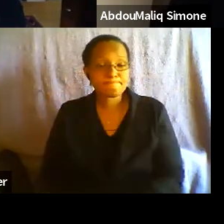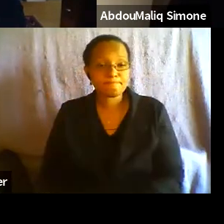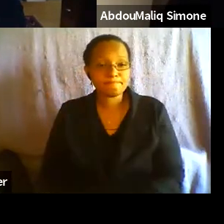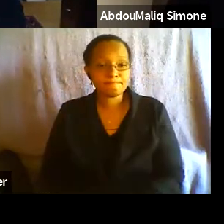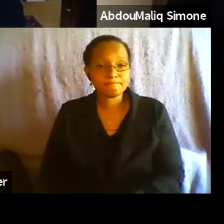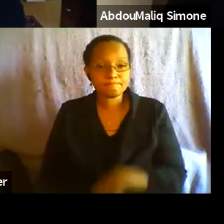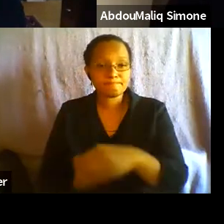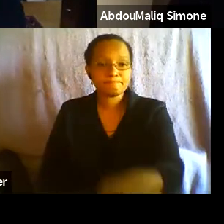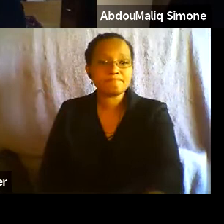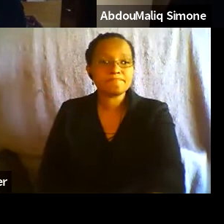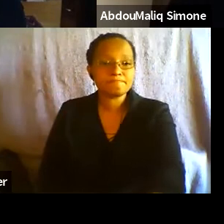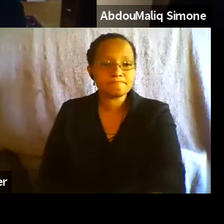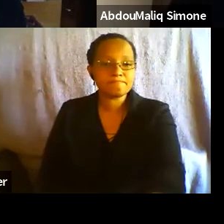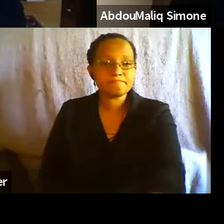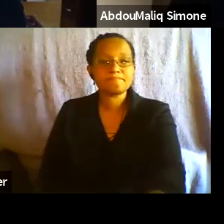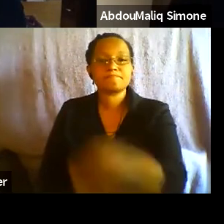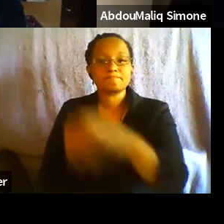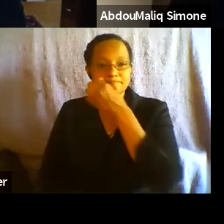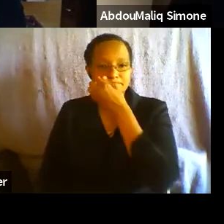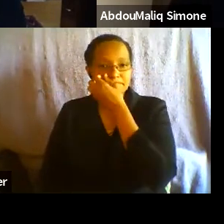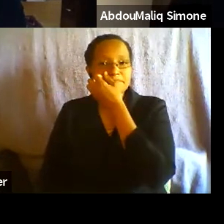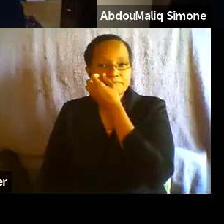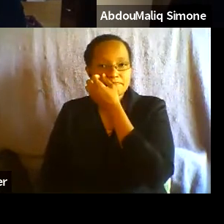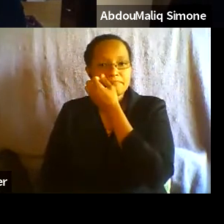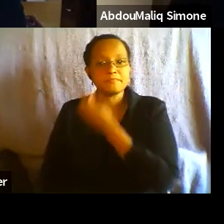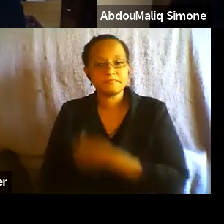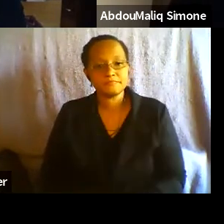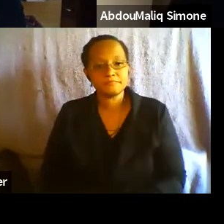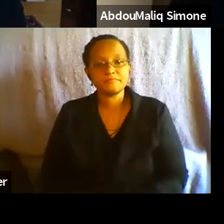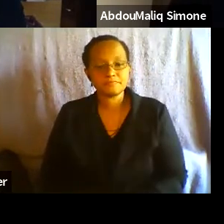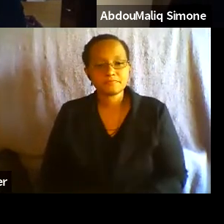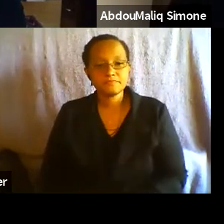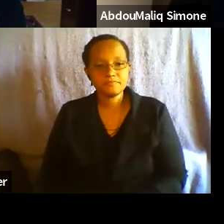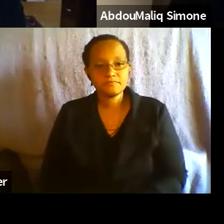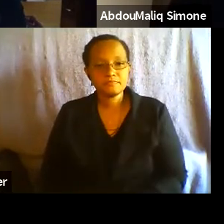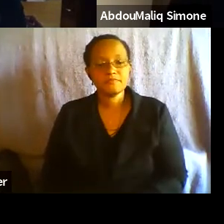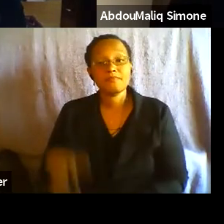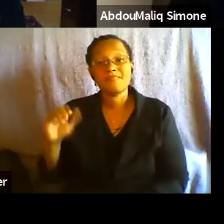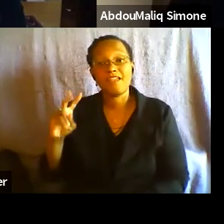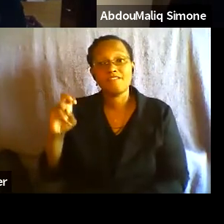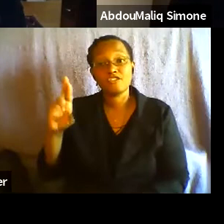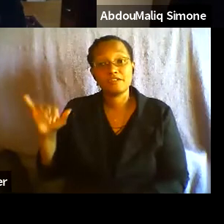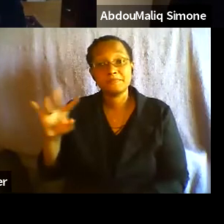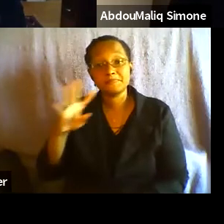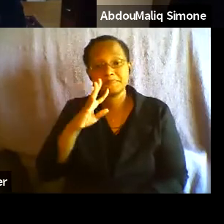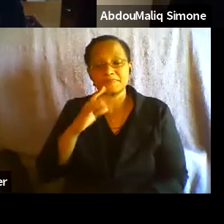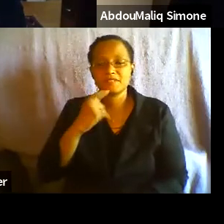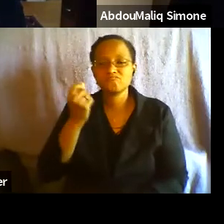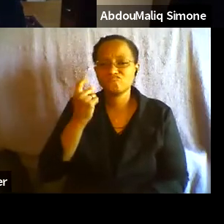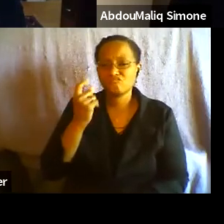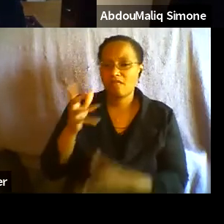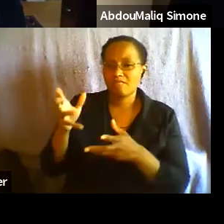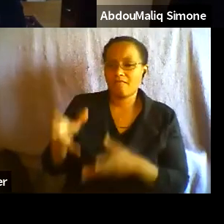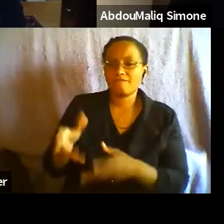Okay. Um, okay. So we have about, we have about 13 minutes